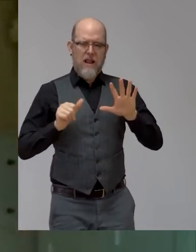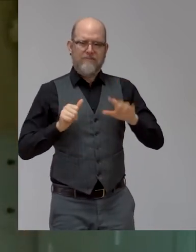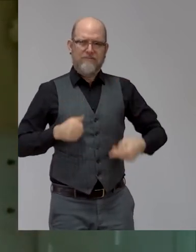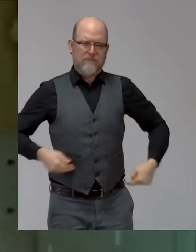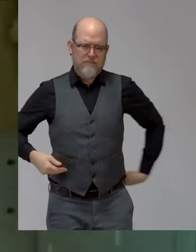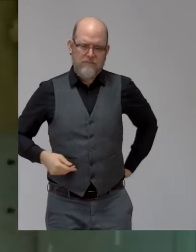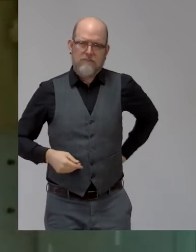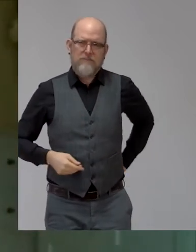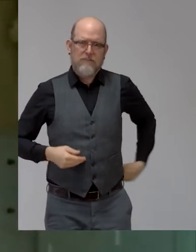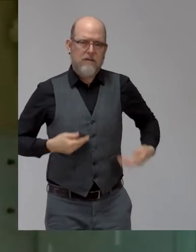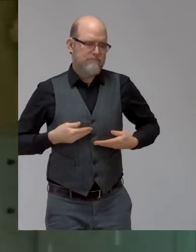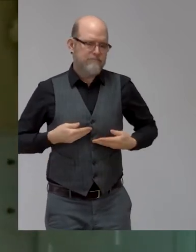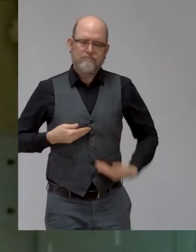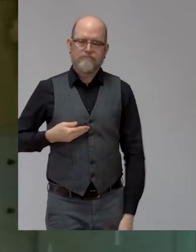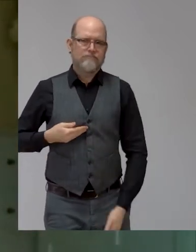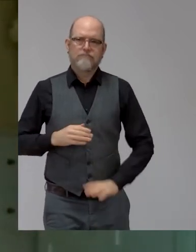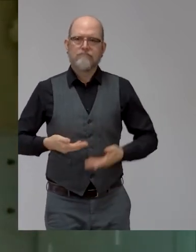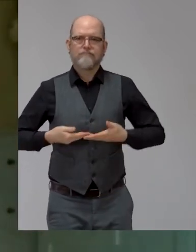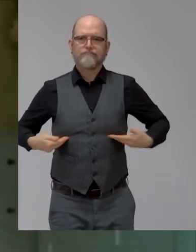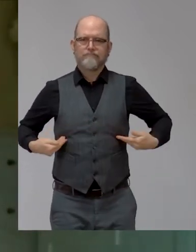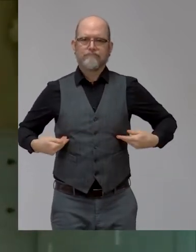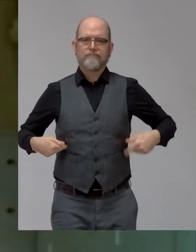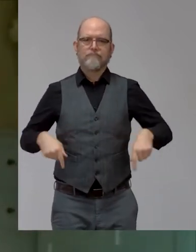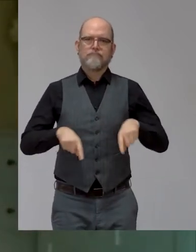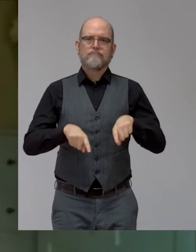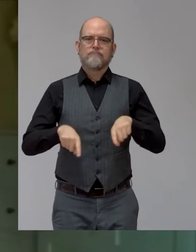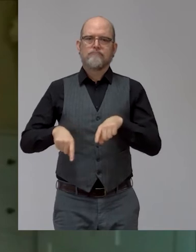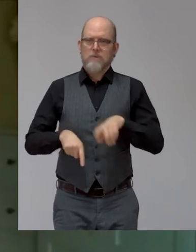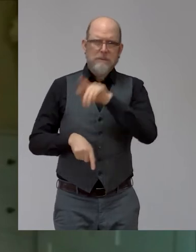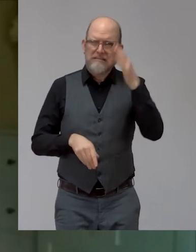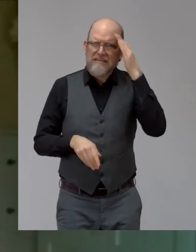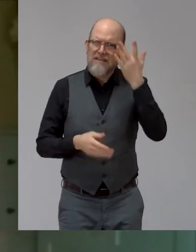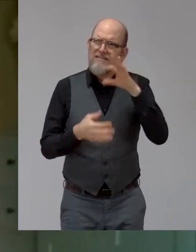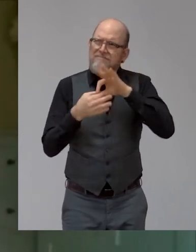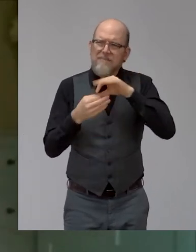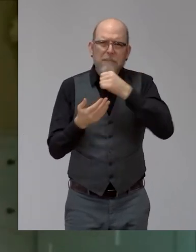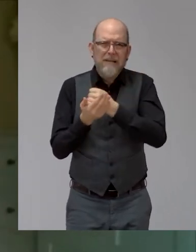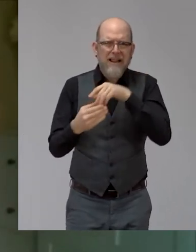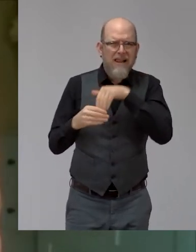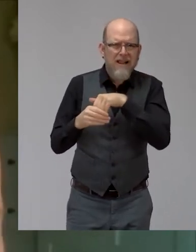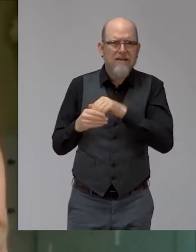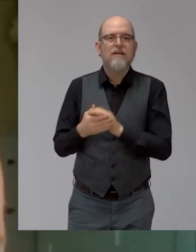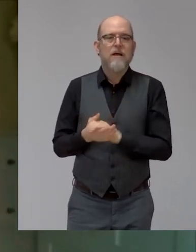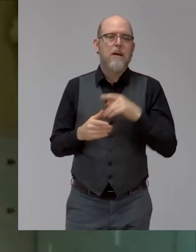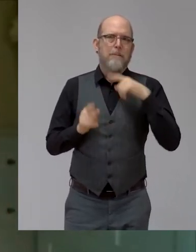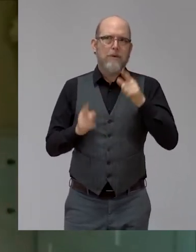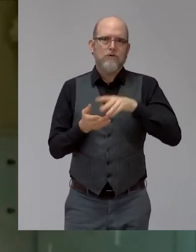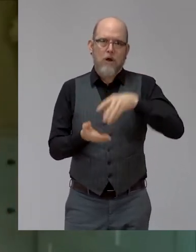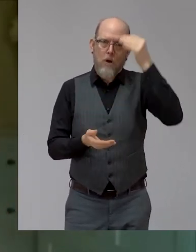bluntly so that people can imagine. So, I've had to learn how to sort of live life